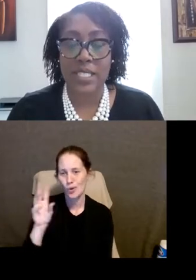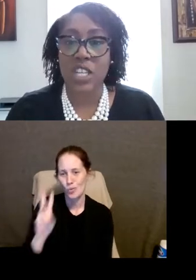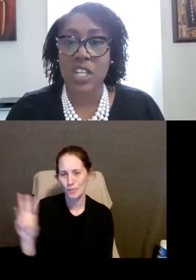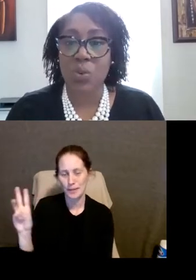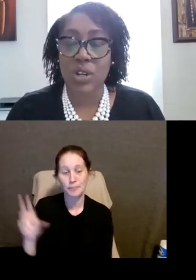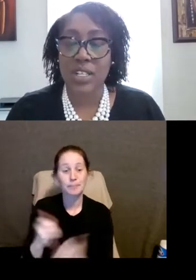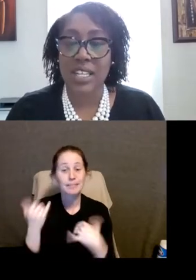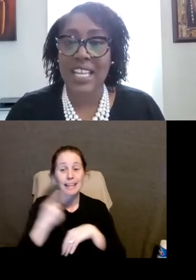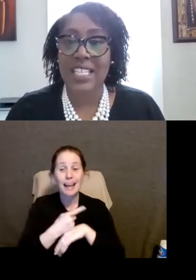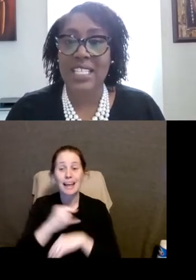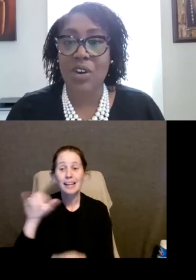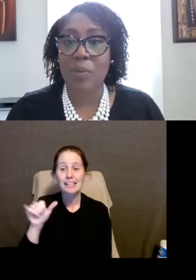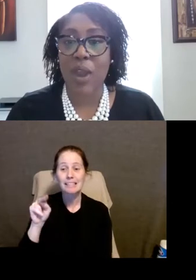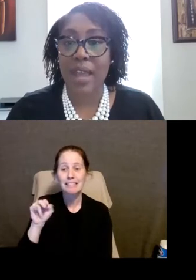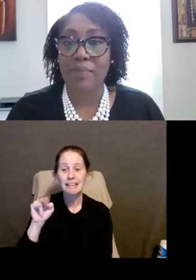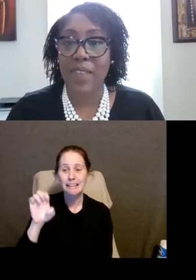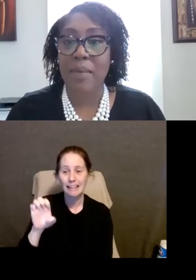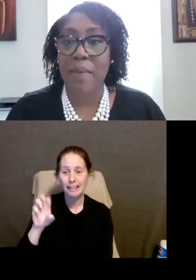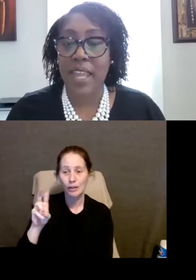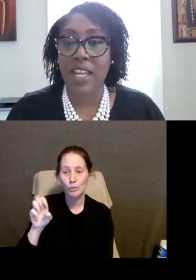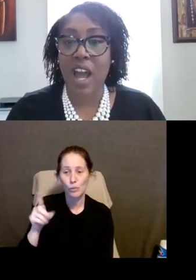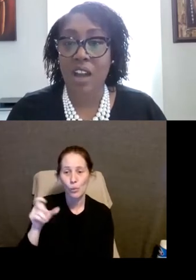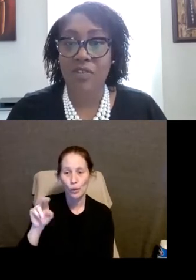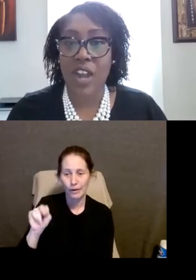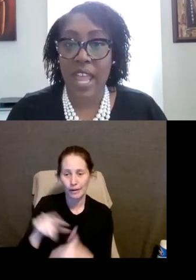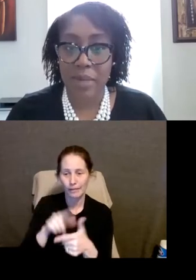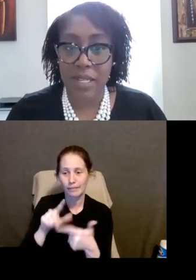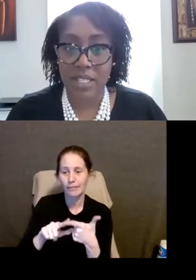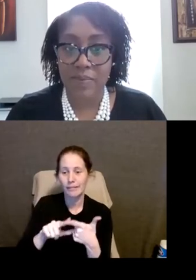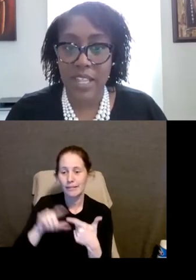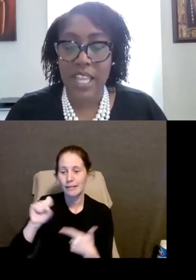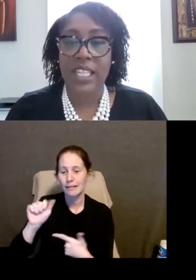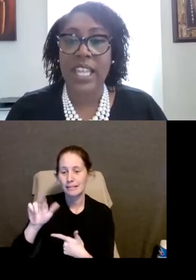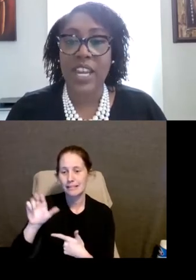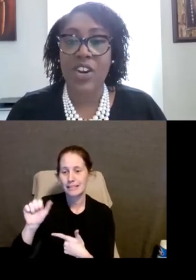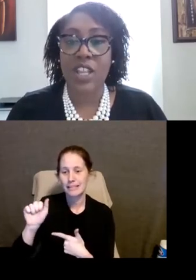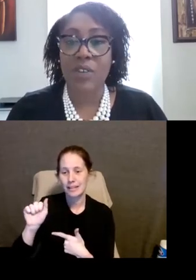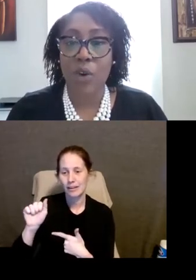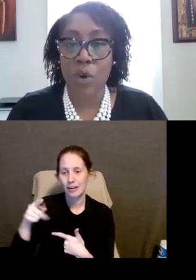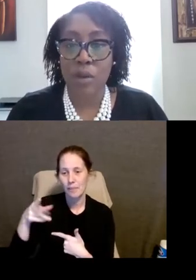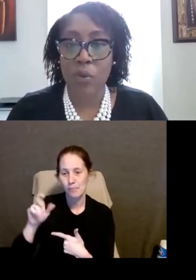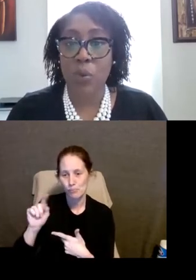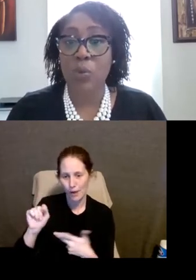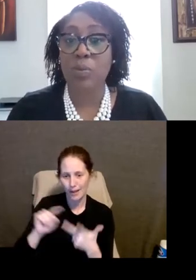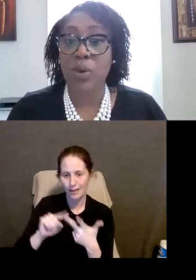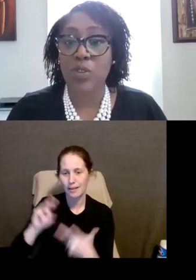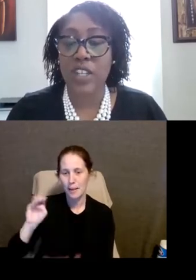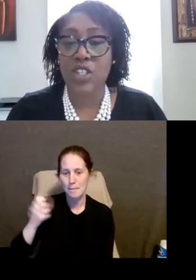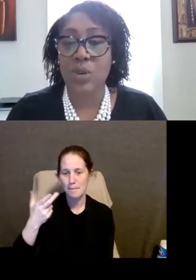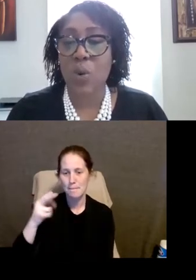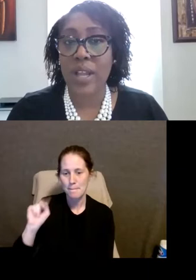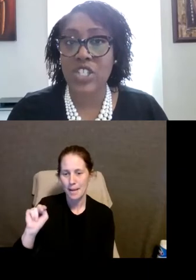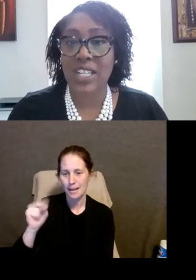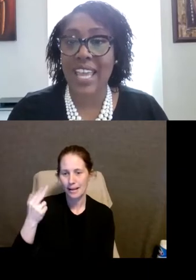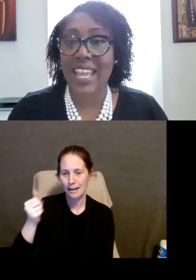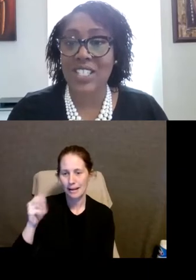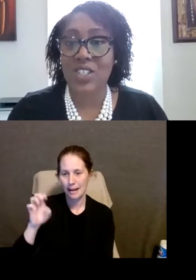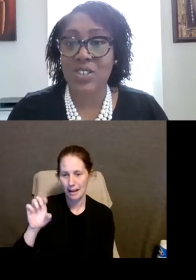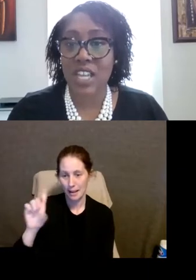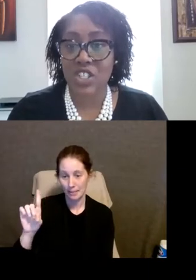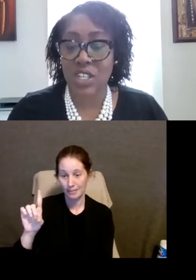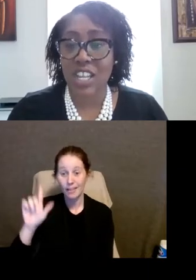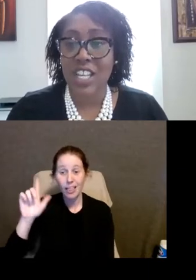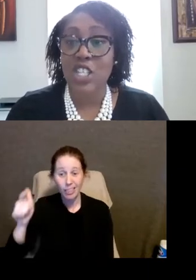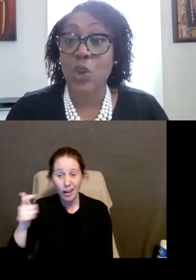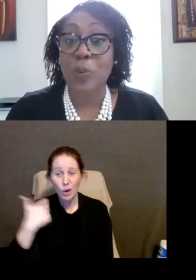Have Janine Warden, Sarah Pratt, and Megan Confer Hammond. Later in the forum, we will move into a question and